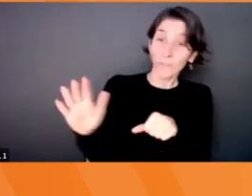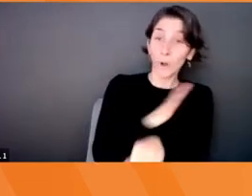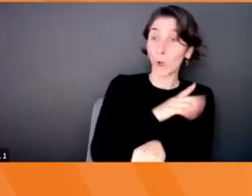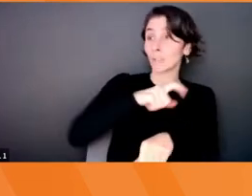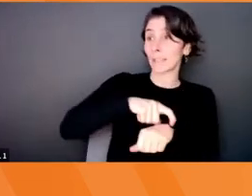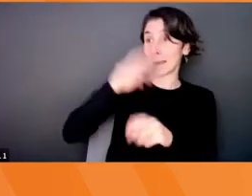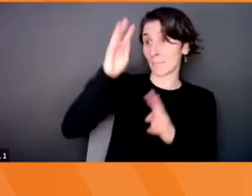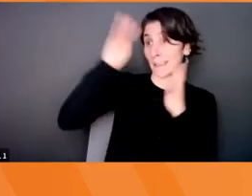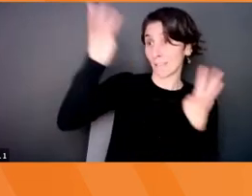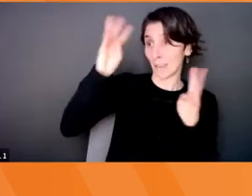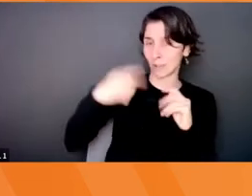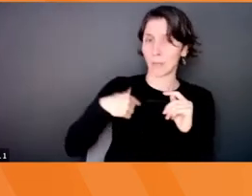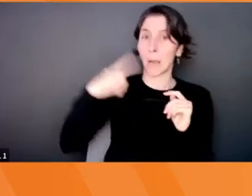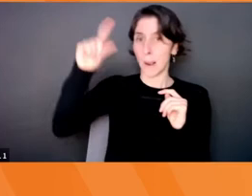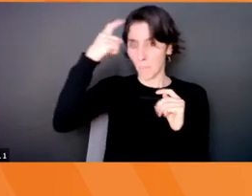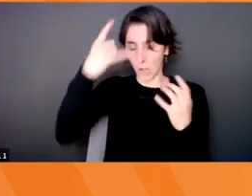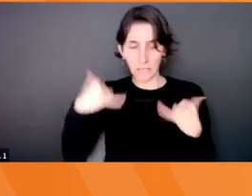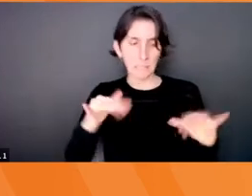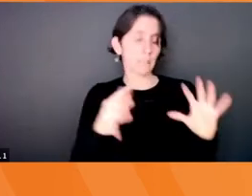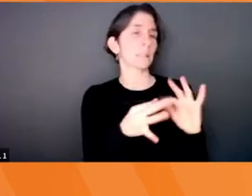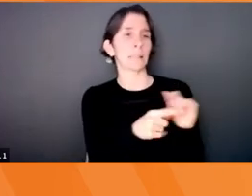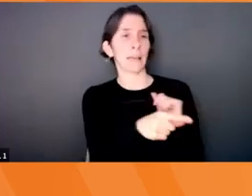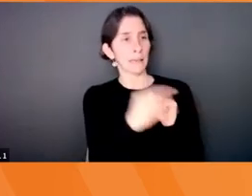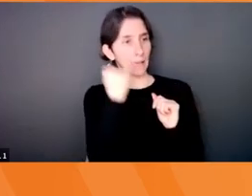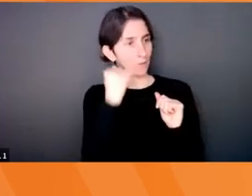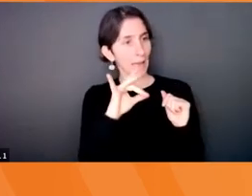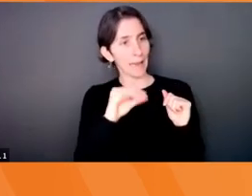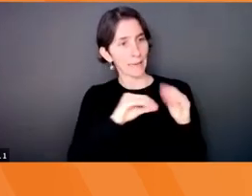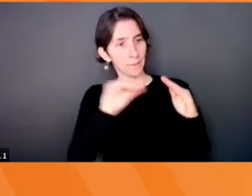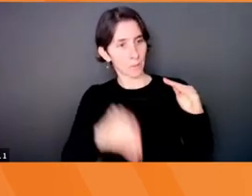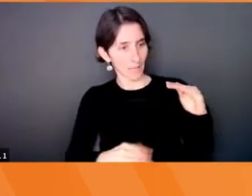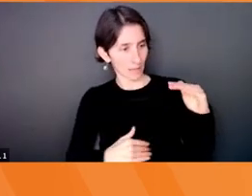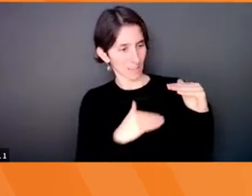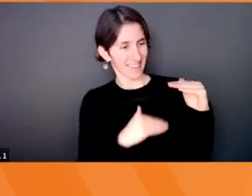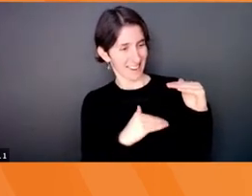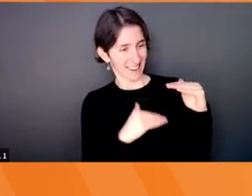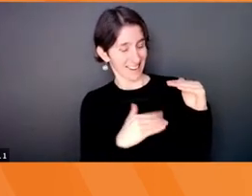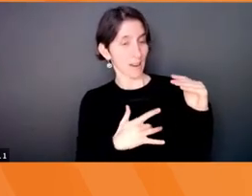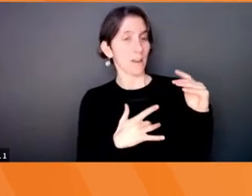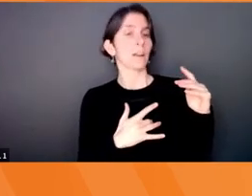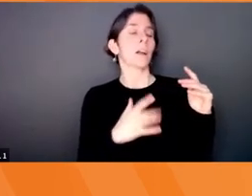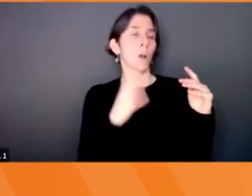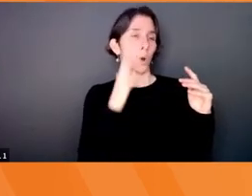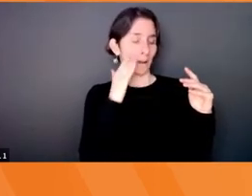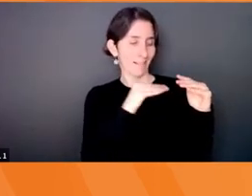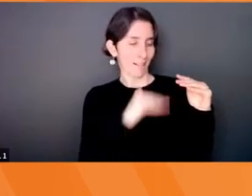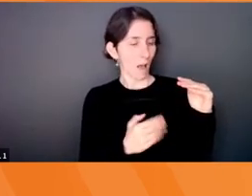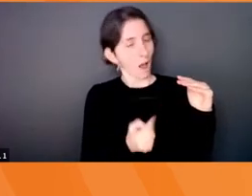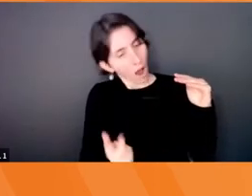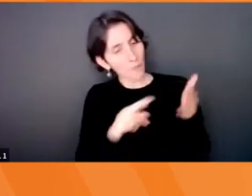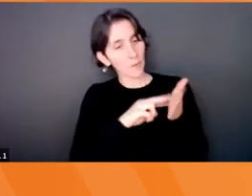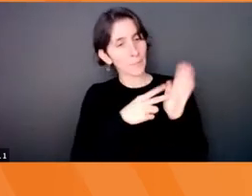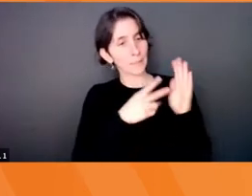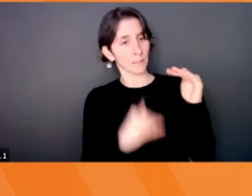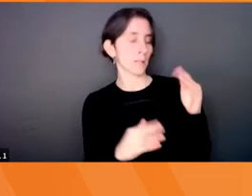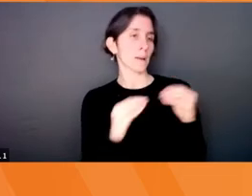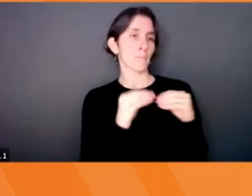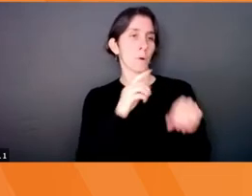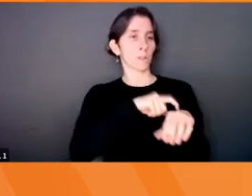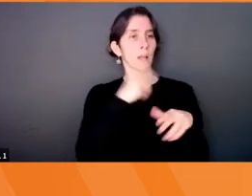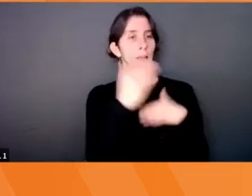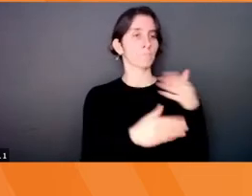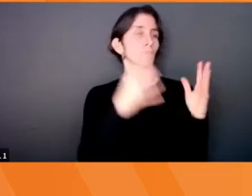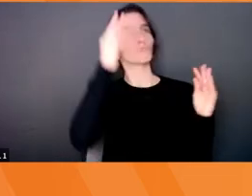at 80% or more, you let me know, and I will give you more margin to think. I'm like, I'm thinking, I'm thinking about innovation, my full-time job, but yet